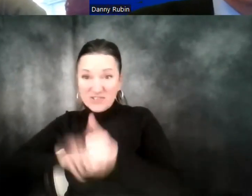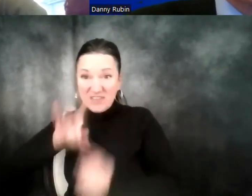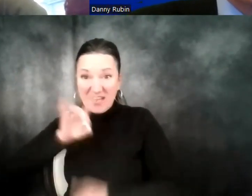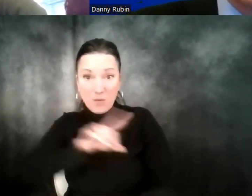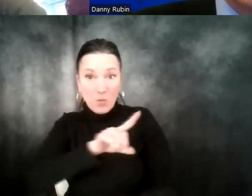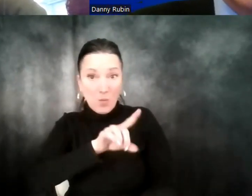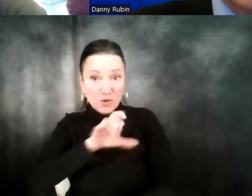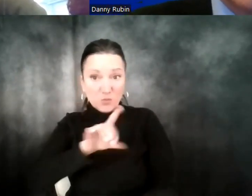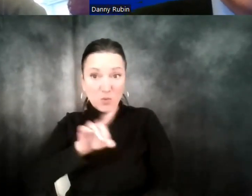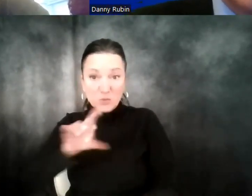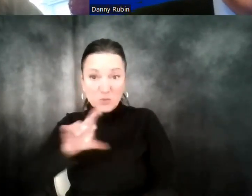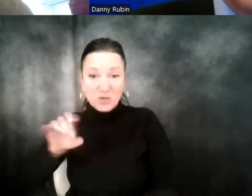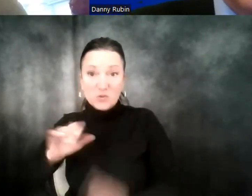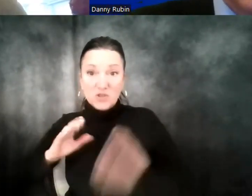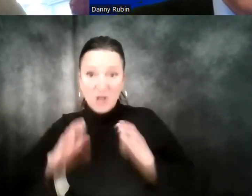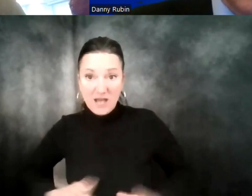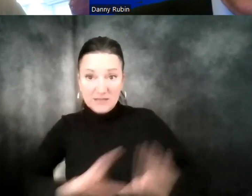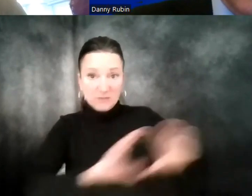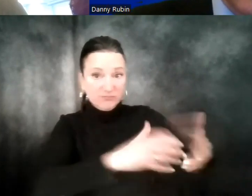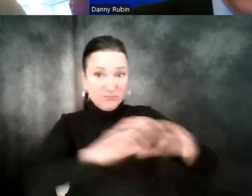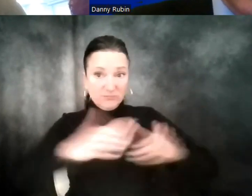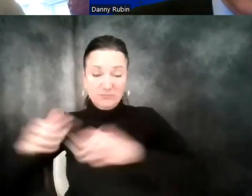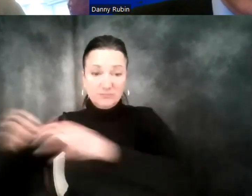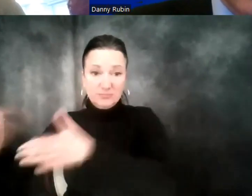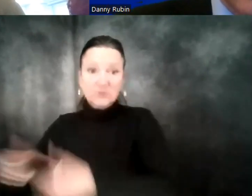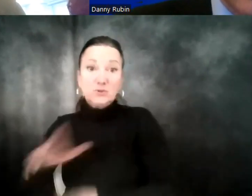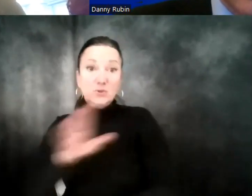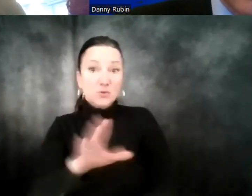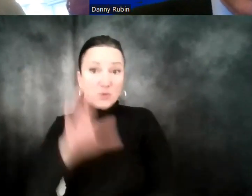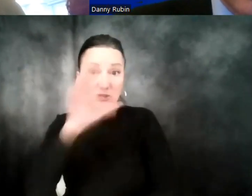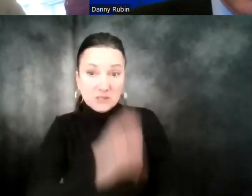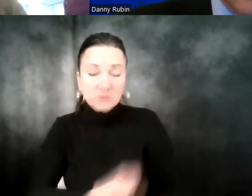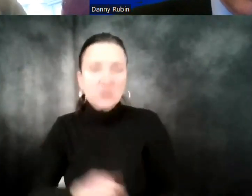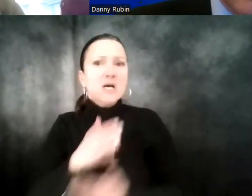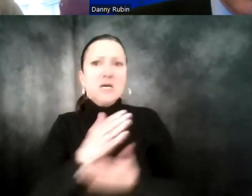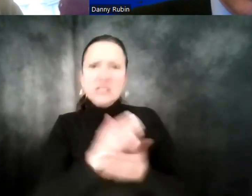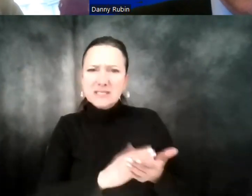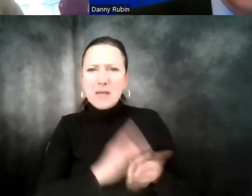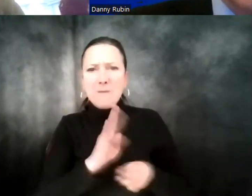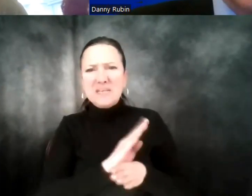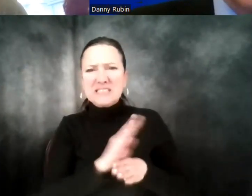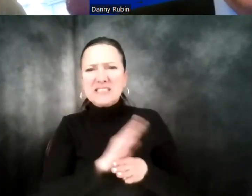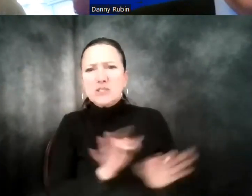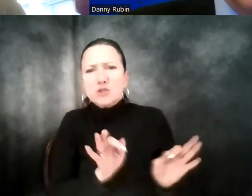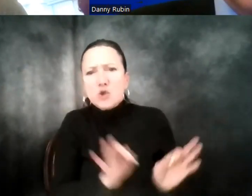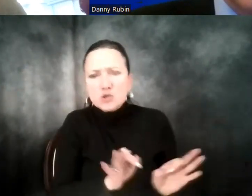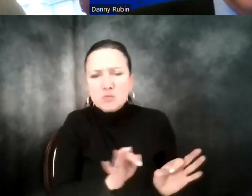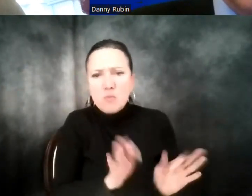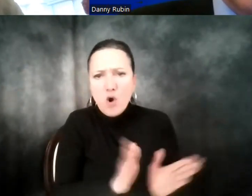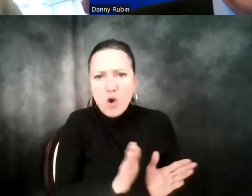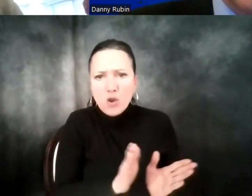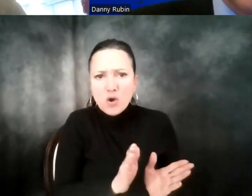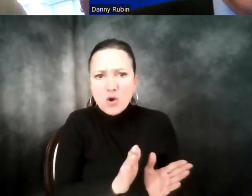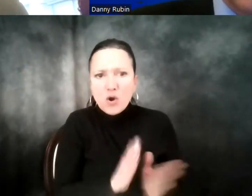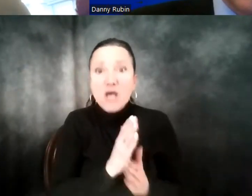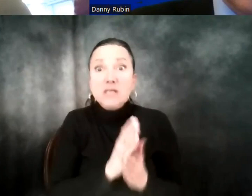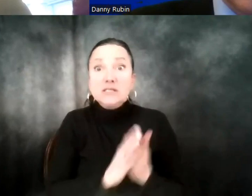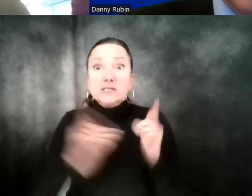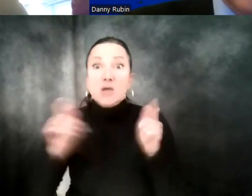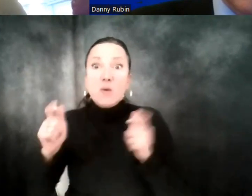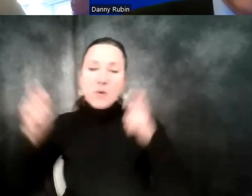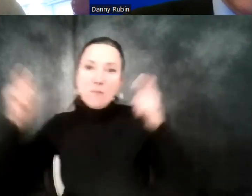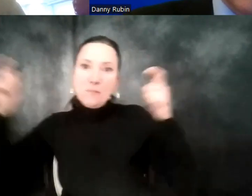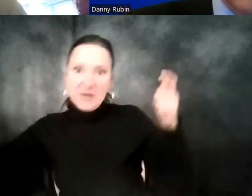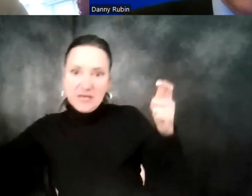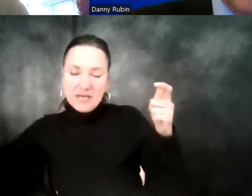And of those 100, your assumption is correct. Several of them are bigger than others, and we actually tier them based on how many we